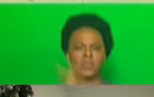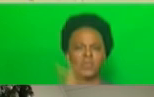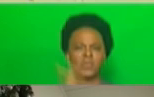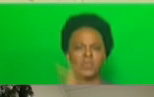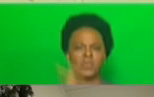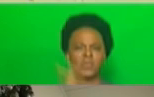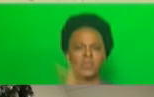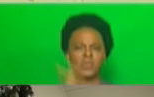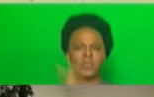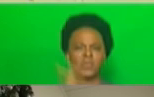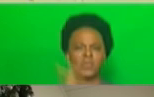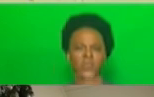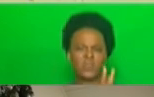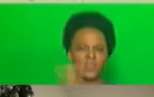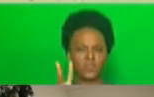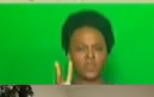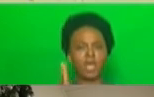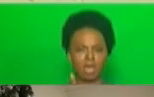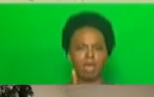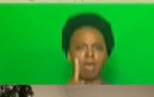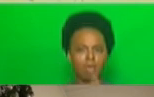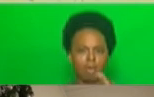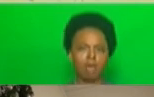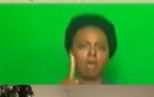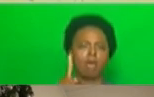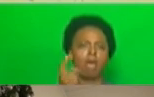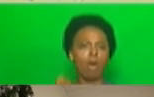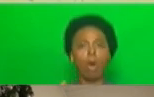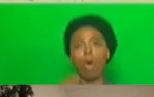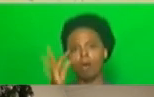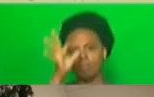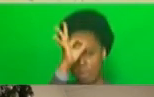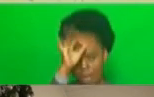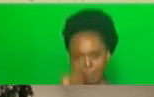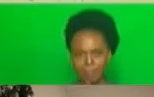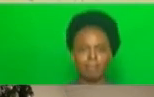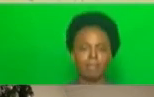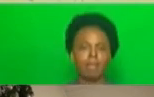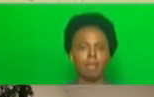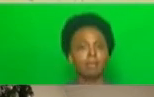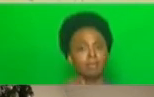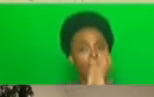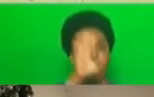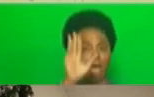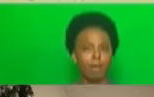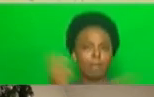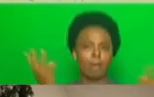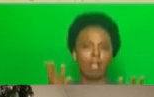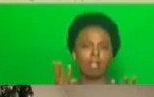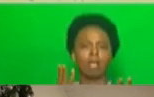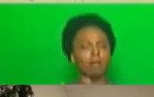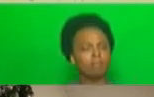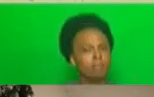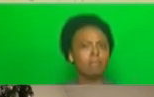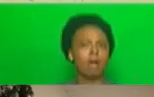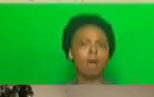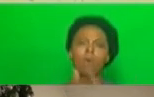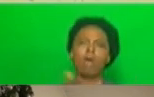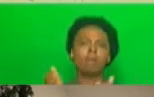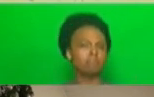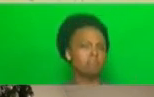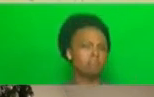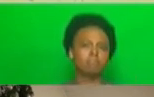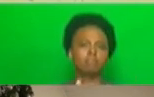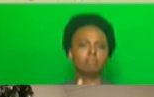It must end. Once again, South Africans are called to work together to